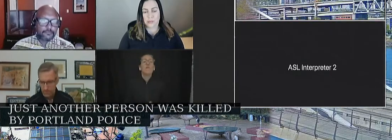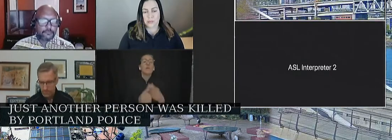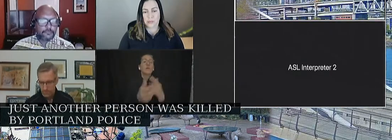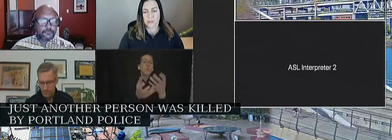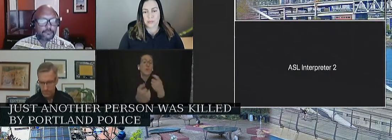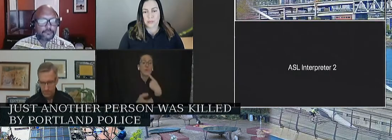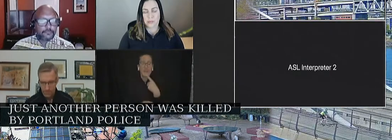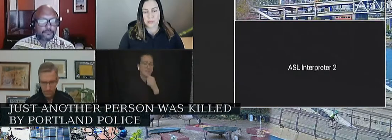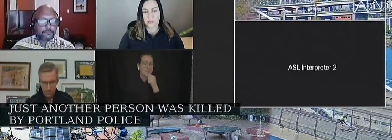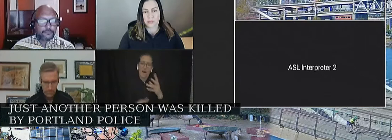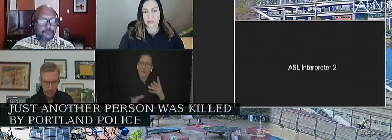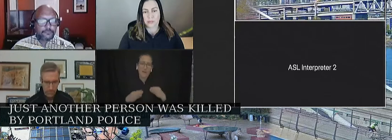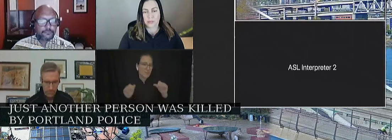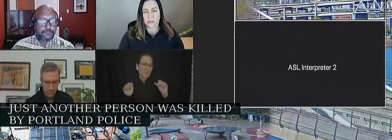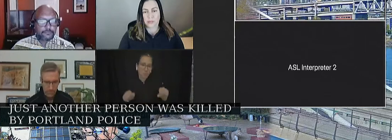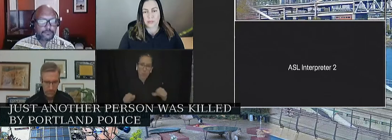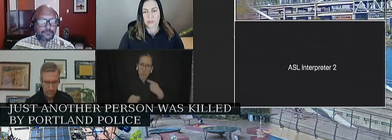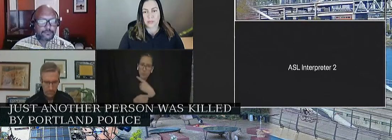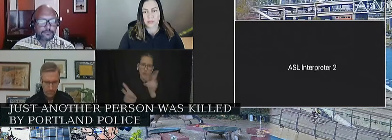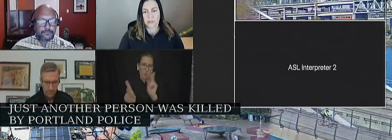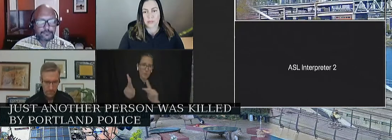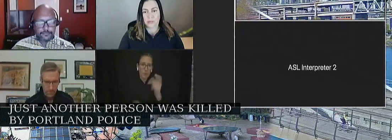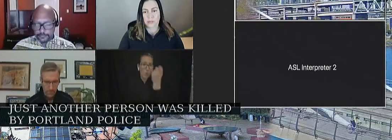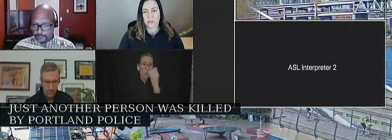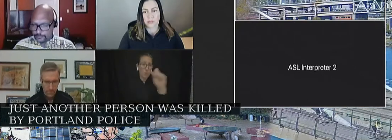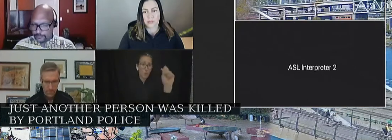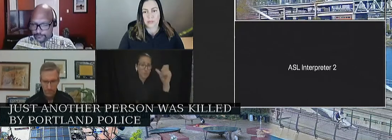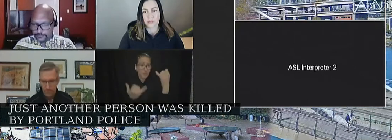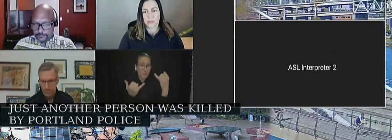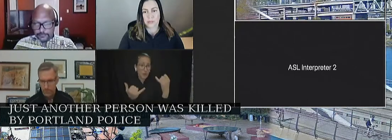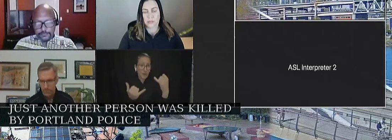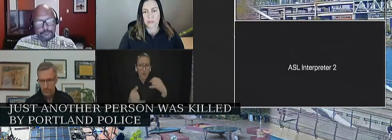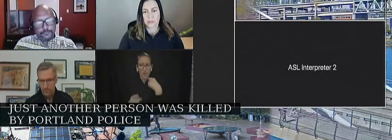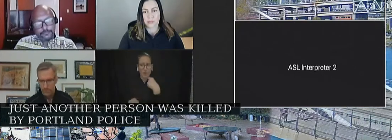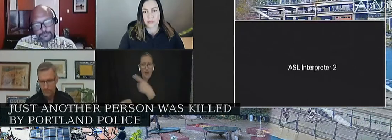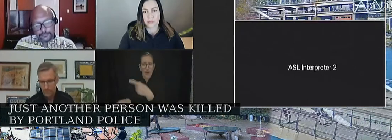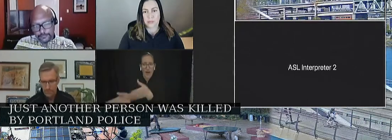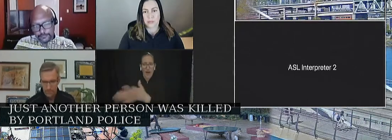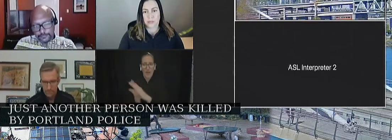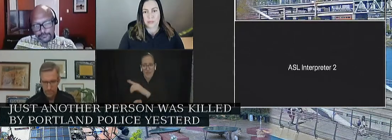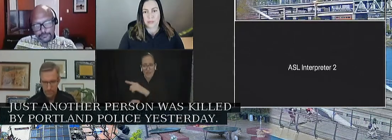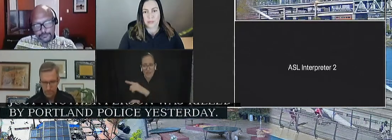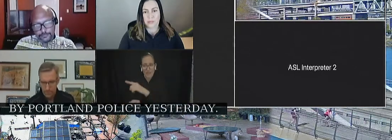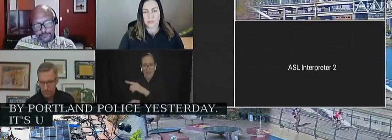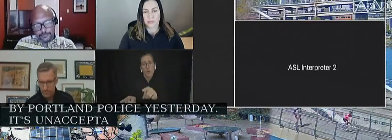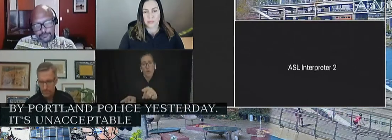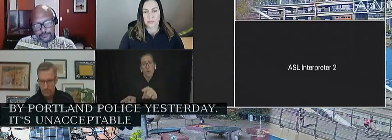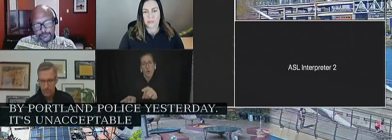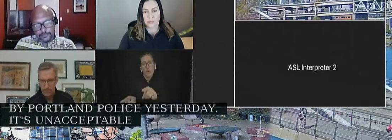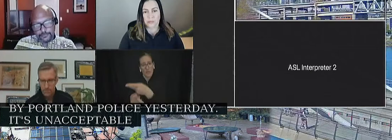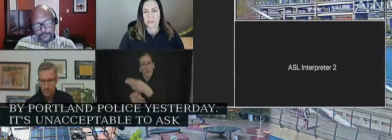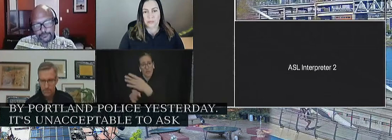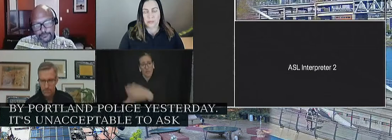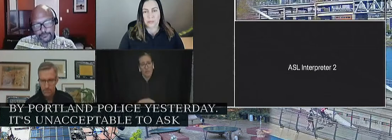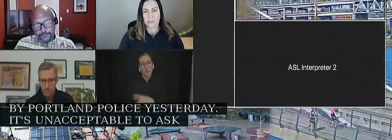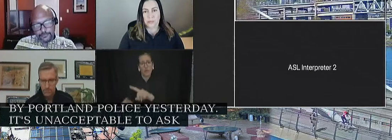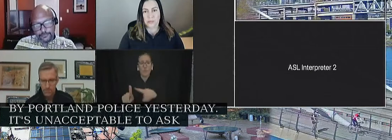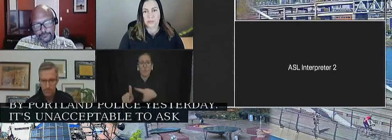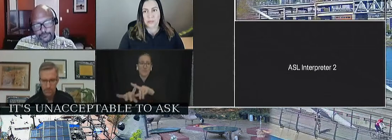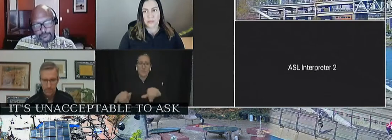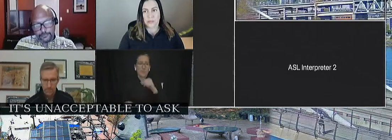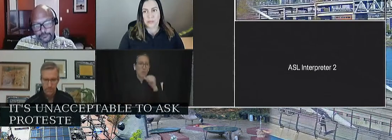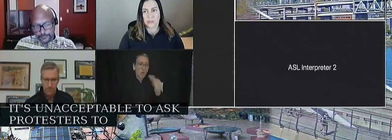ask protesting Portlanders to remain peaceful in the face of police brutality and not expect trained police to remain peaceful in their treatment of